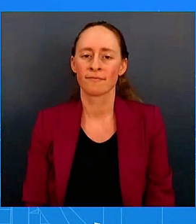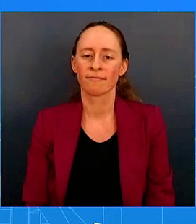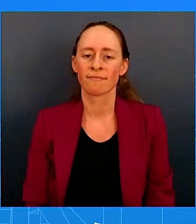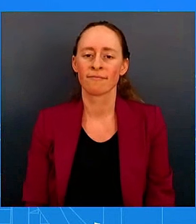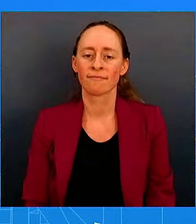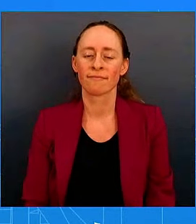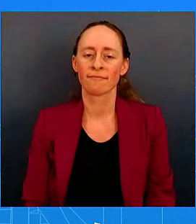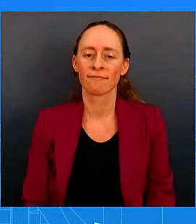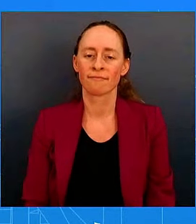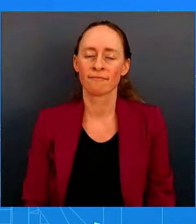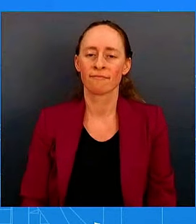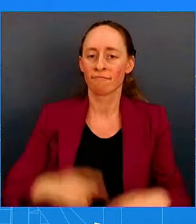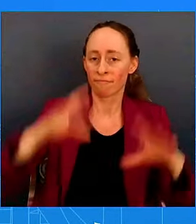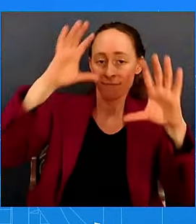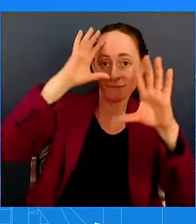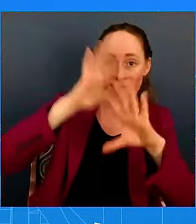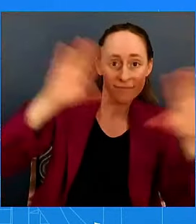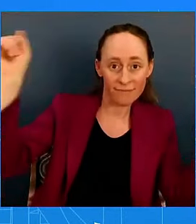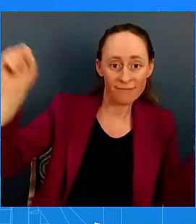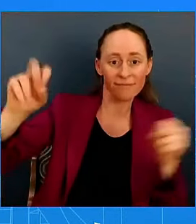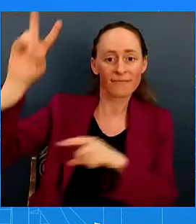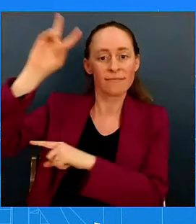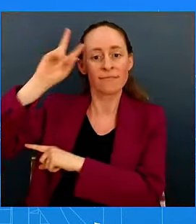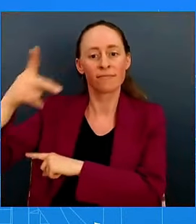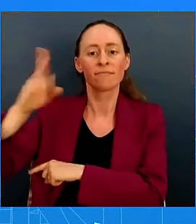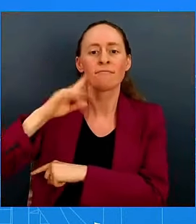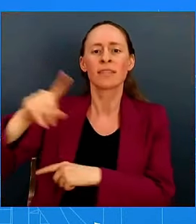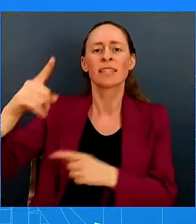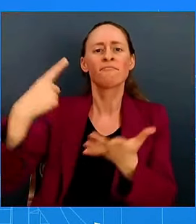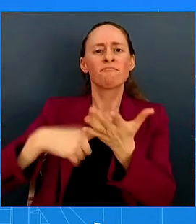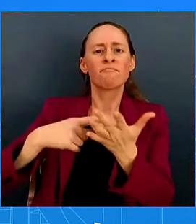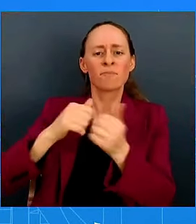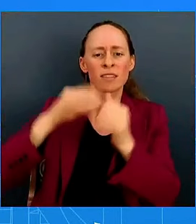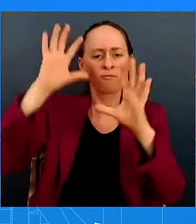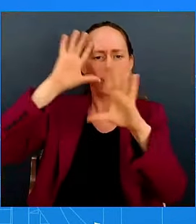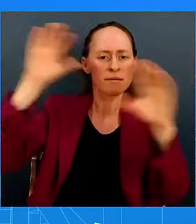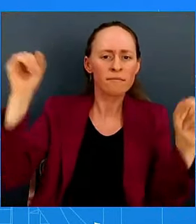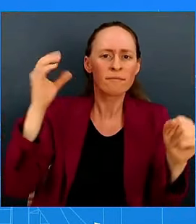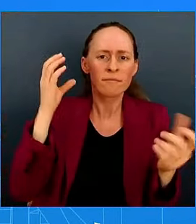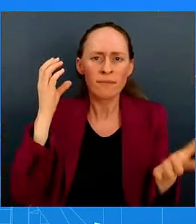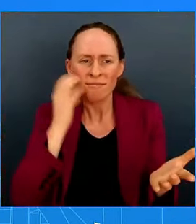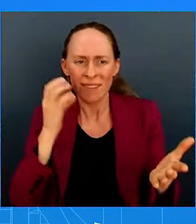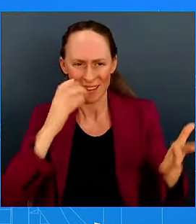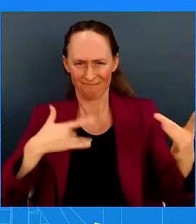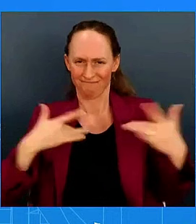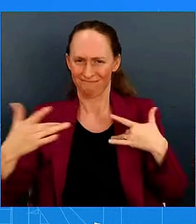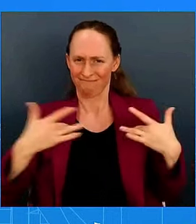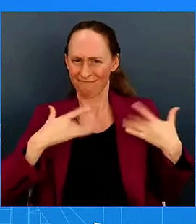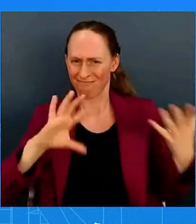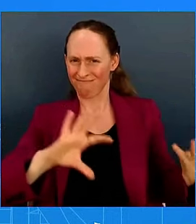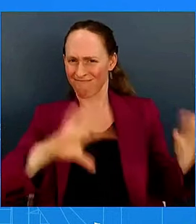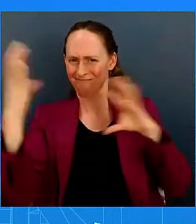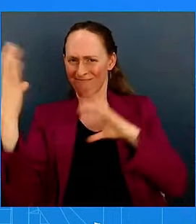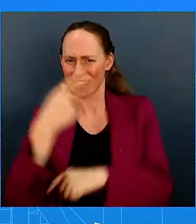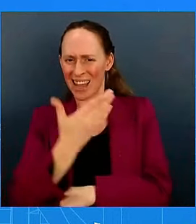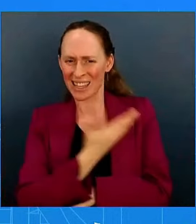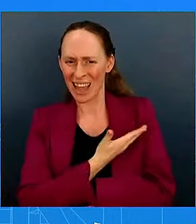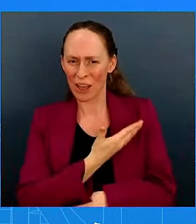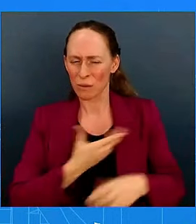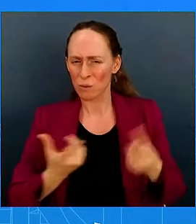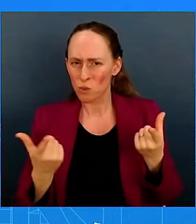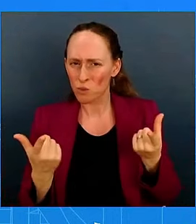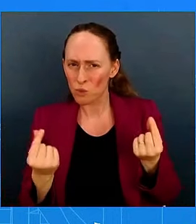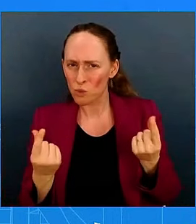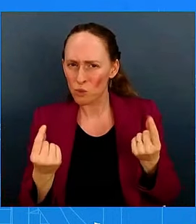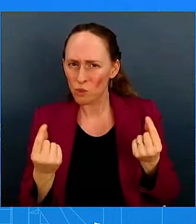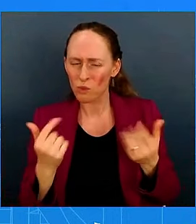discuss with President Mohammed obviously the crisis in Gaza, UAE's essential role when addressing the humanitarian crisis there, and the crisis